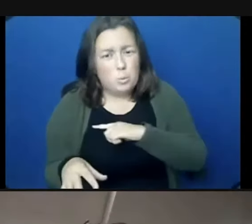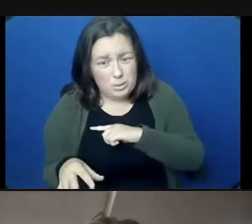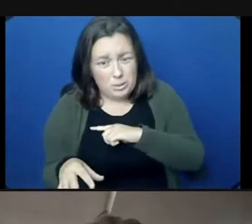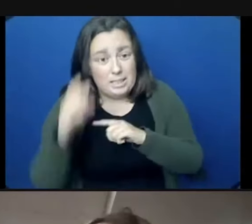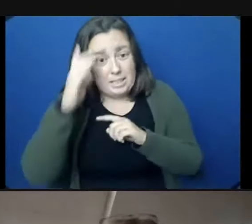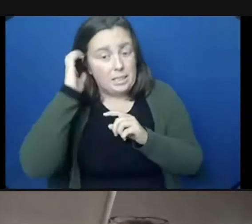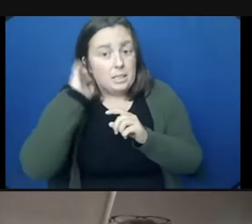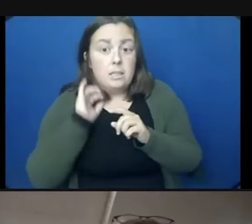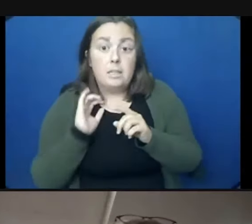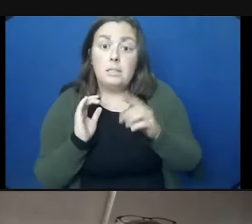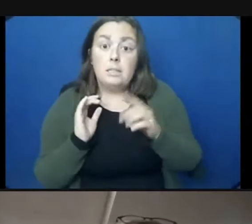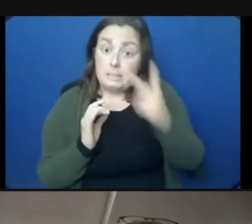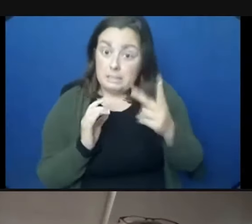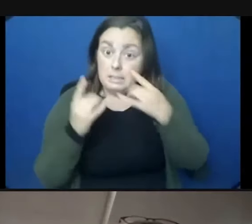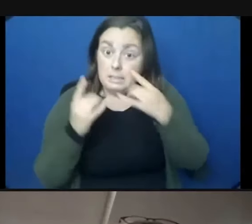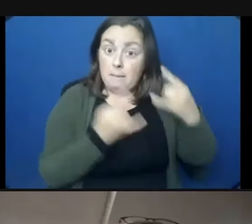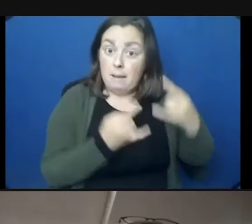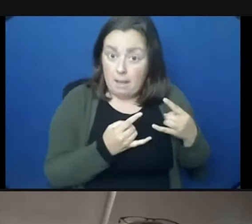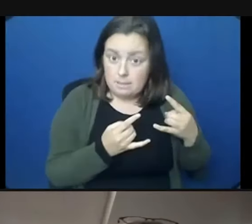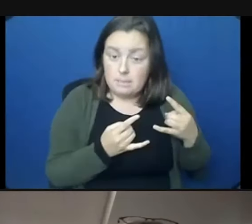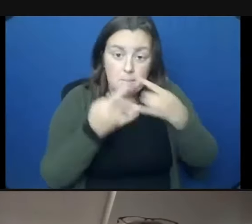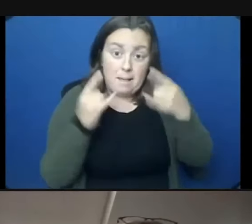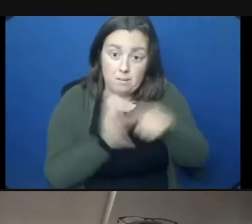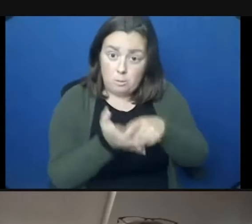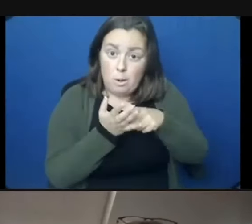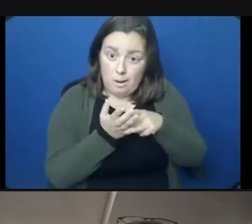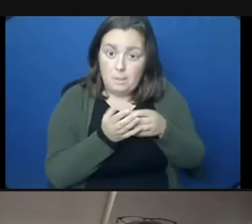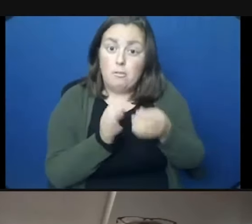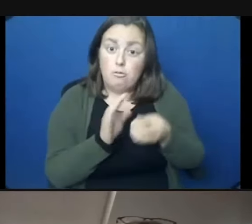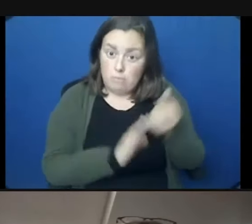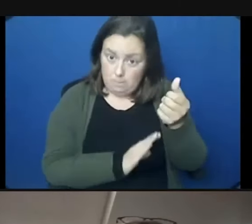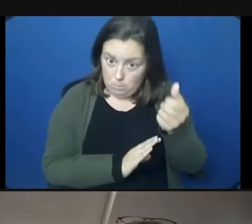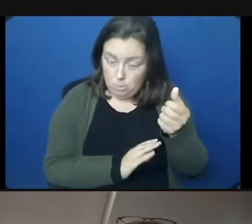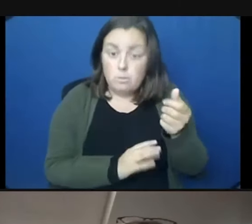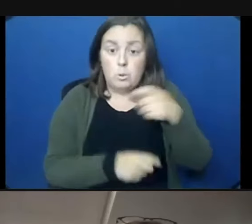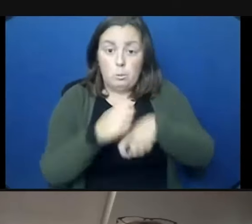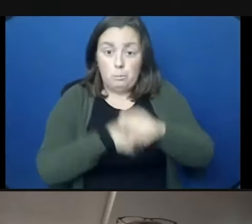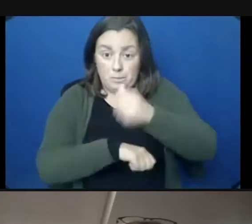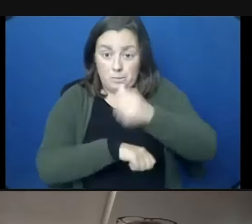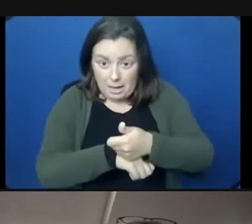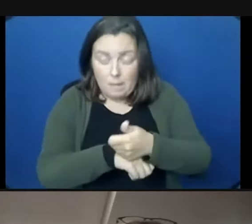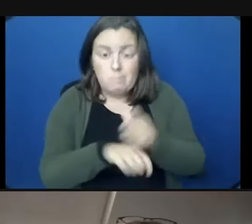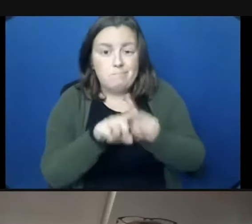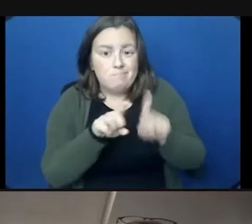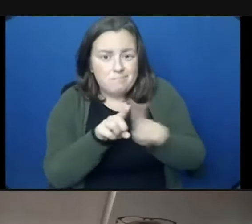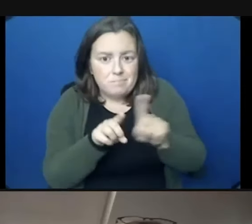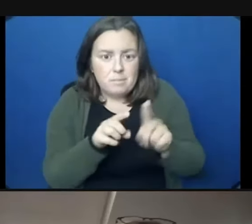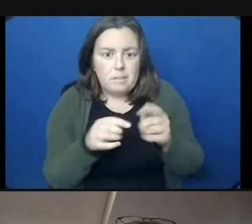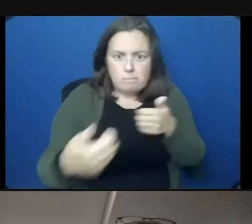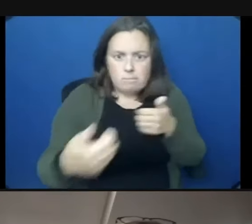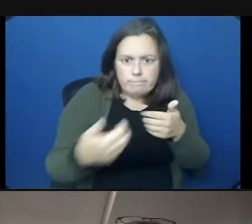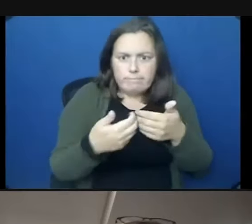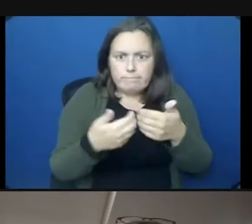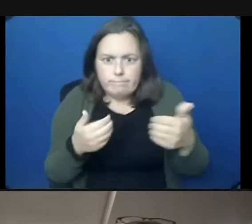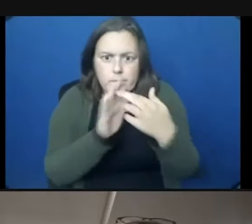by the CDC, the AAP, the Harvard School of Public Health, EDC, and DESE were in place. We worked with our